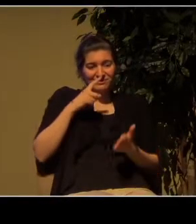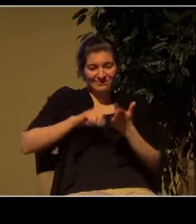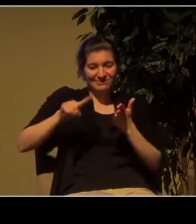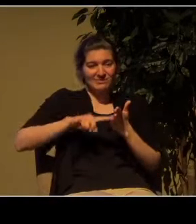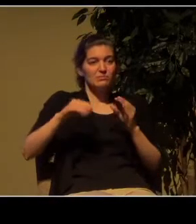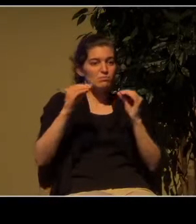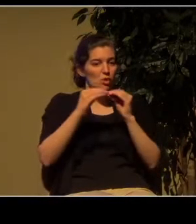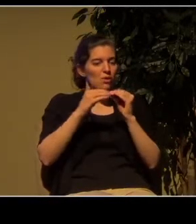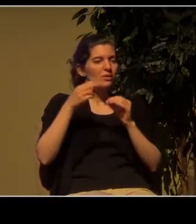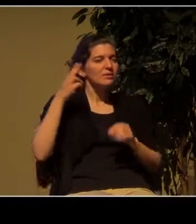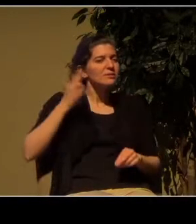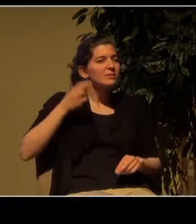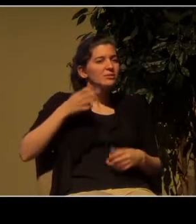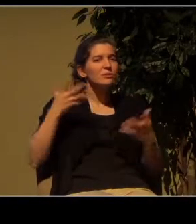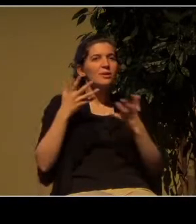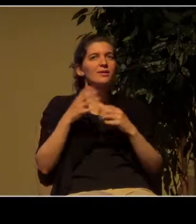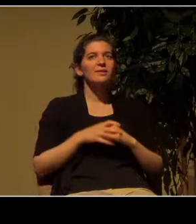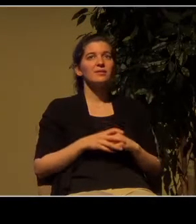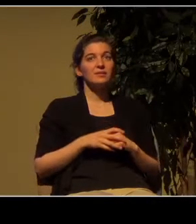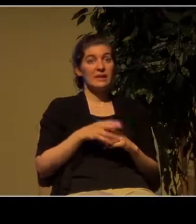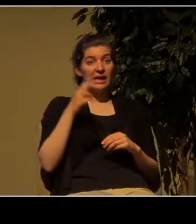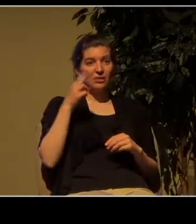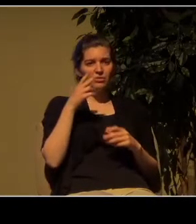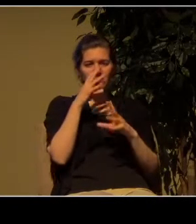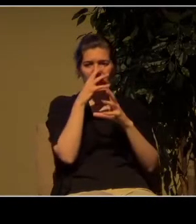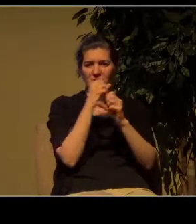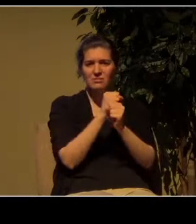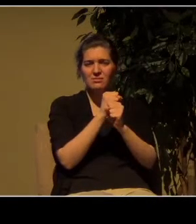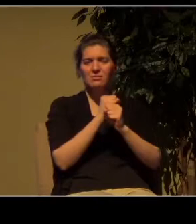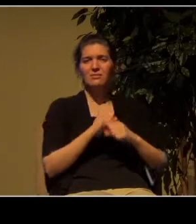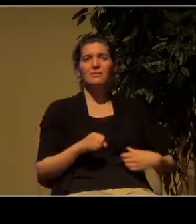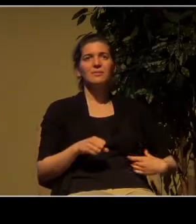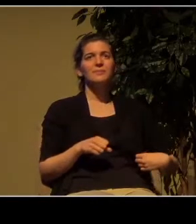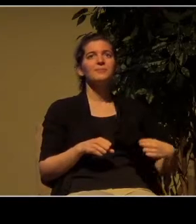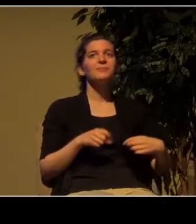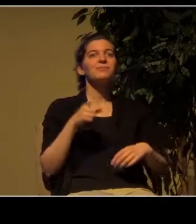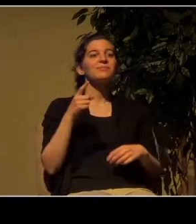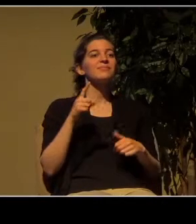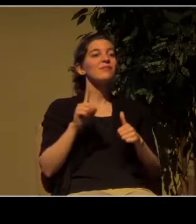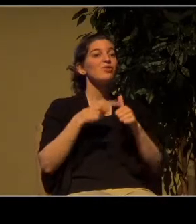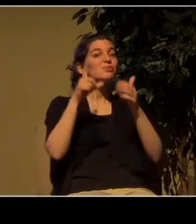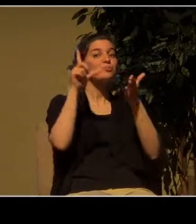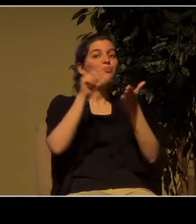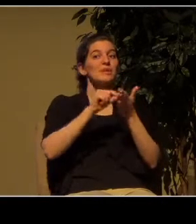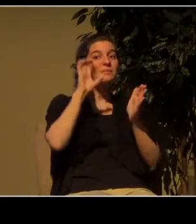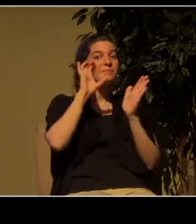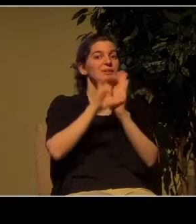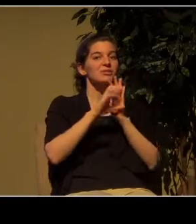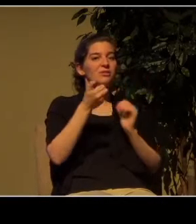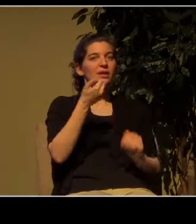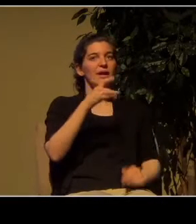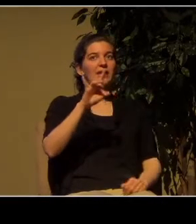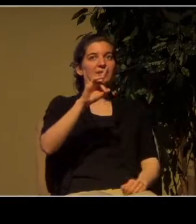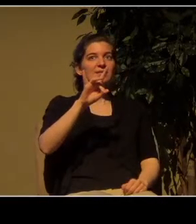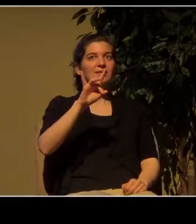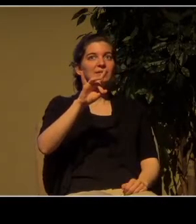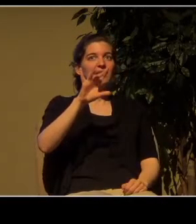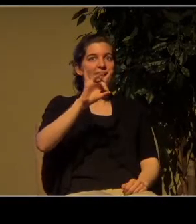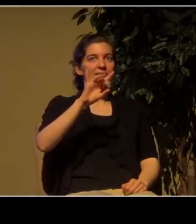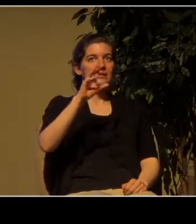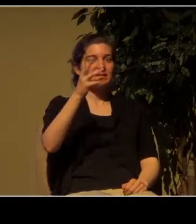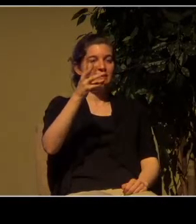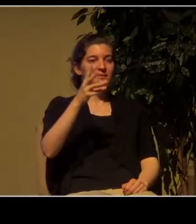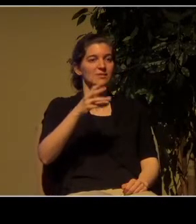and the history is very interesting because it was first published in 1886 in Stuttgart